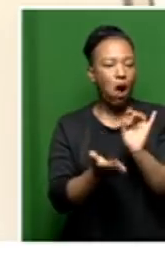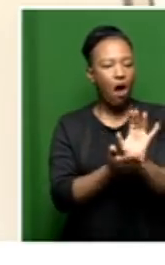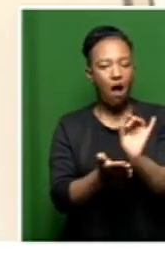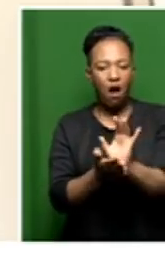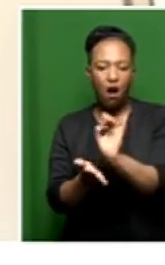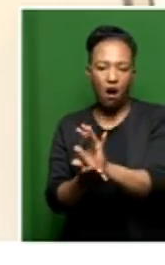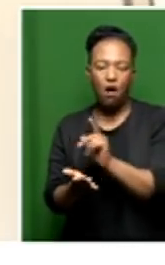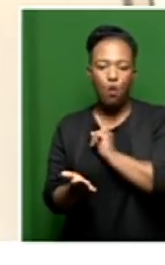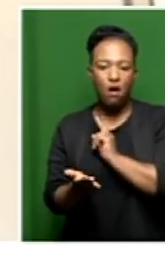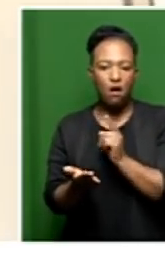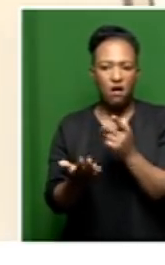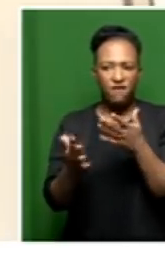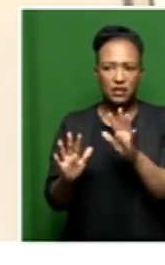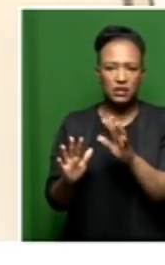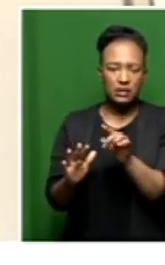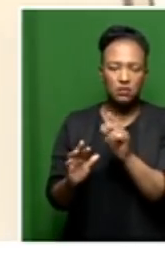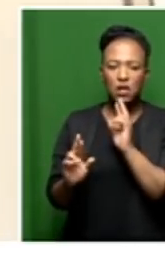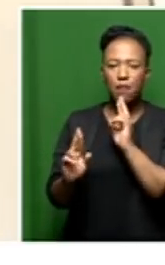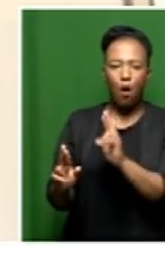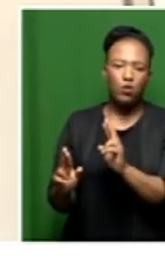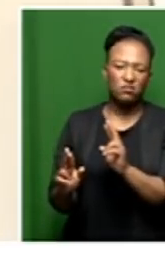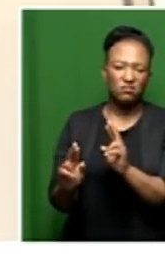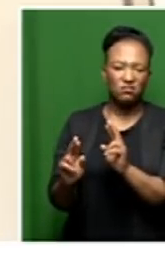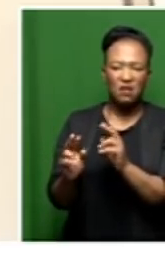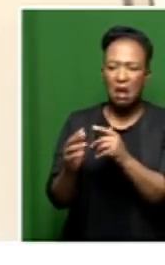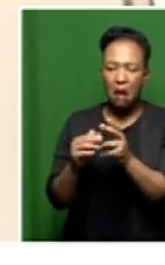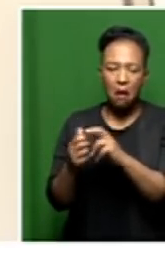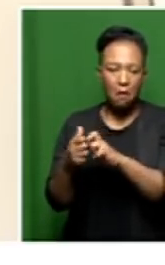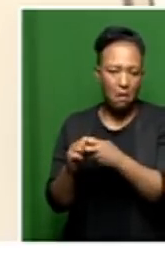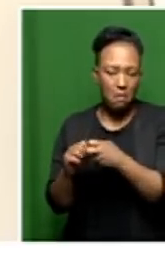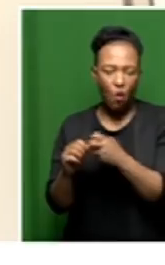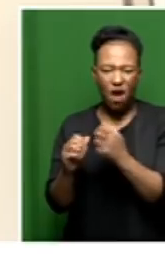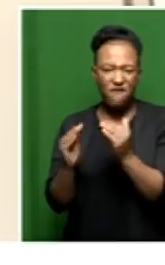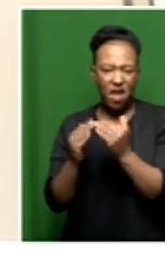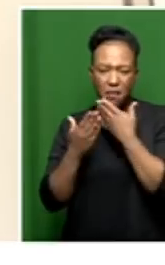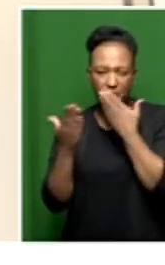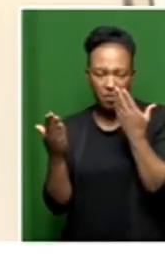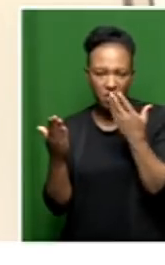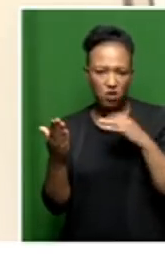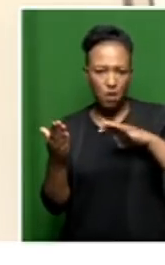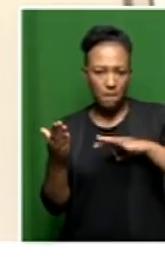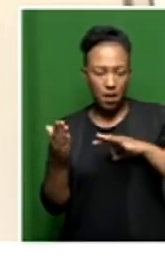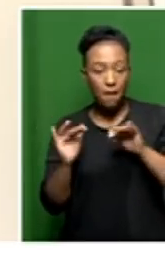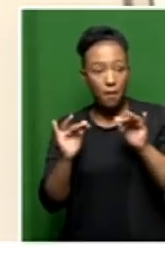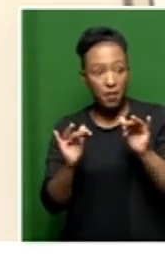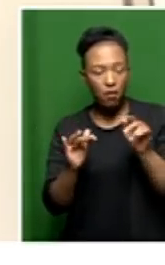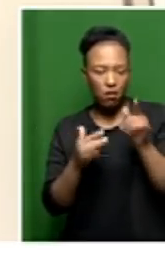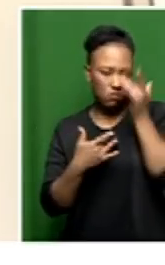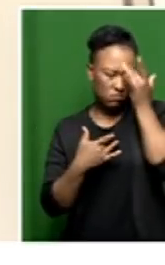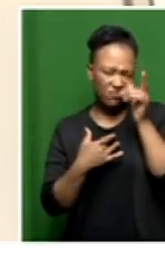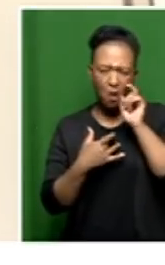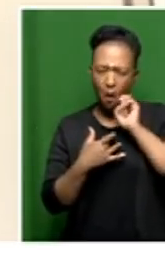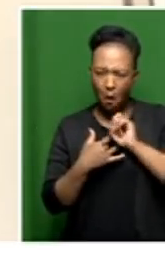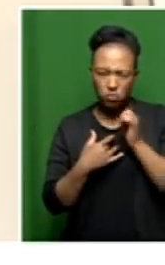fired for having raised issues around unfair treatment to beneficiaries. Because it is very critical